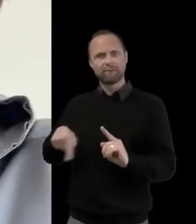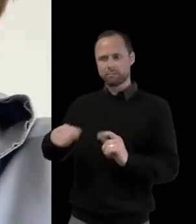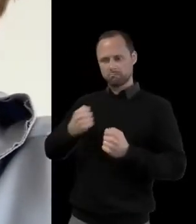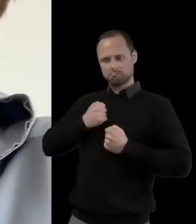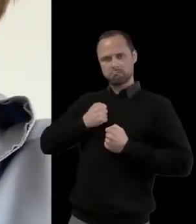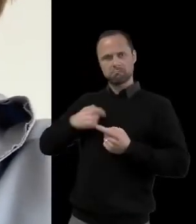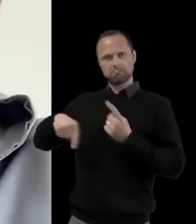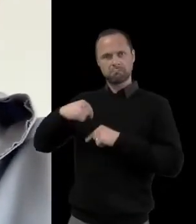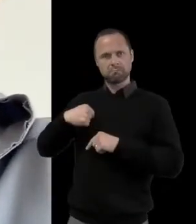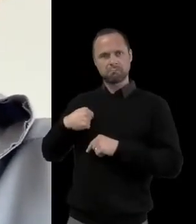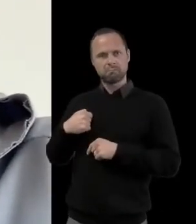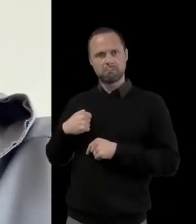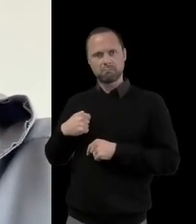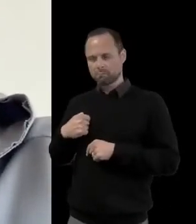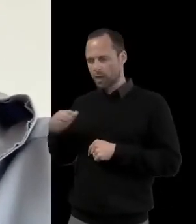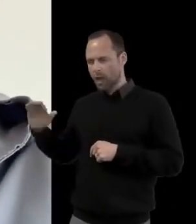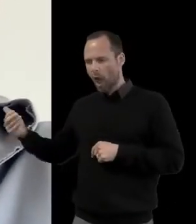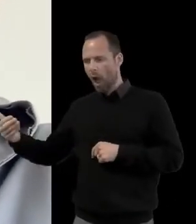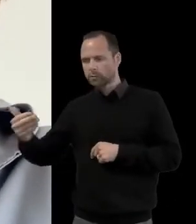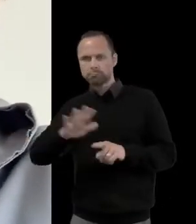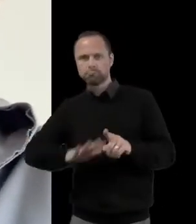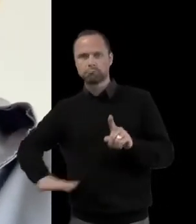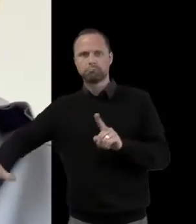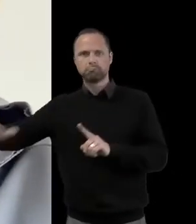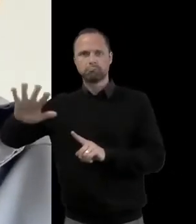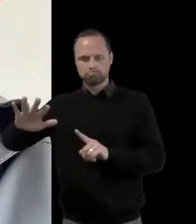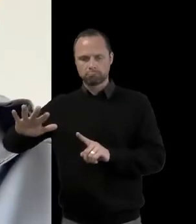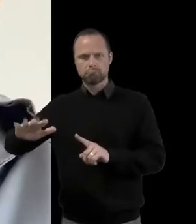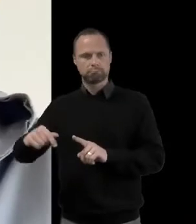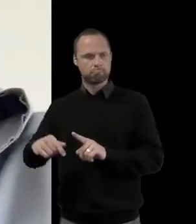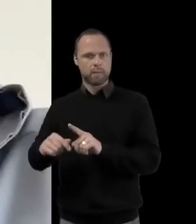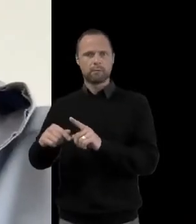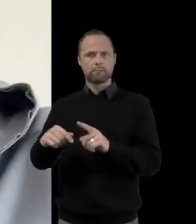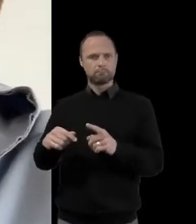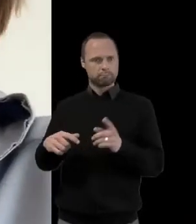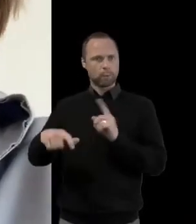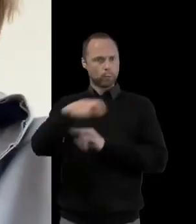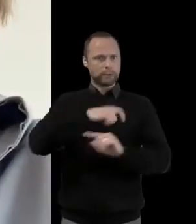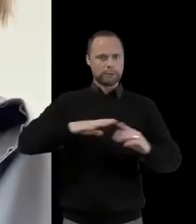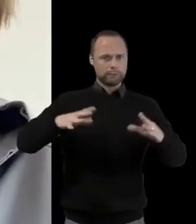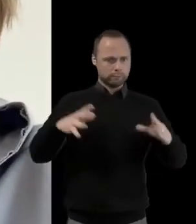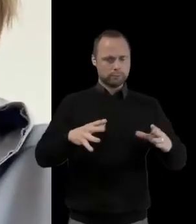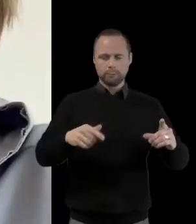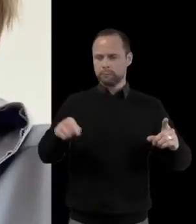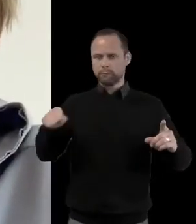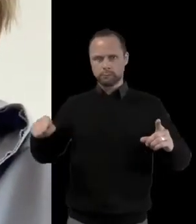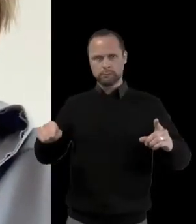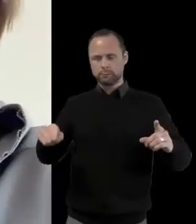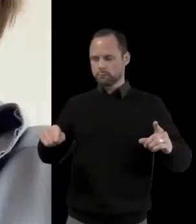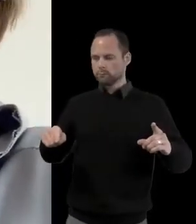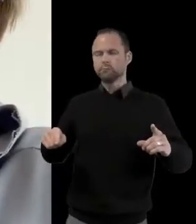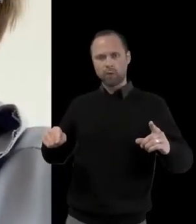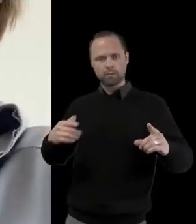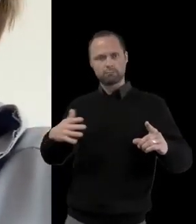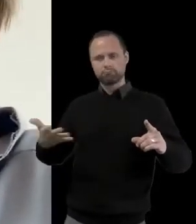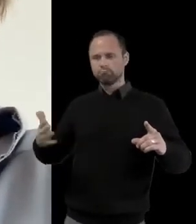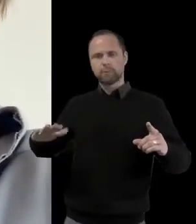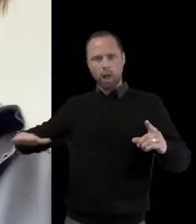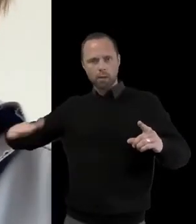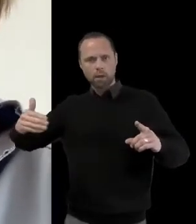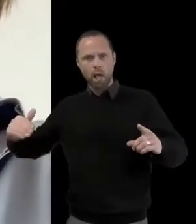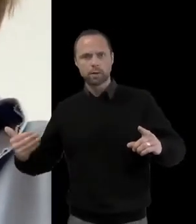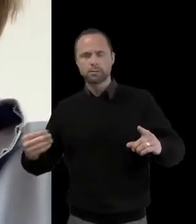originally landscape garden as you entered into the estate became our front garden. We've also got